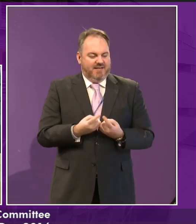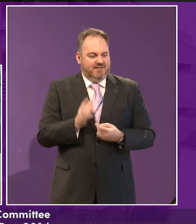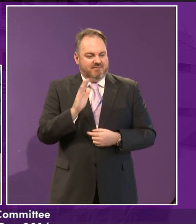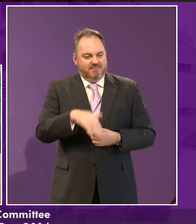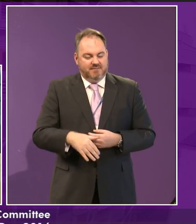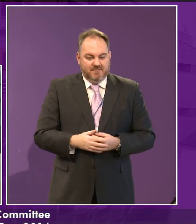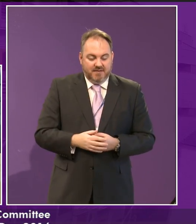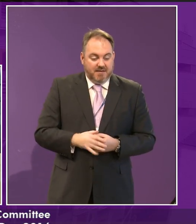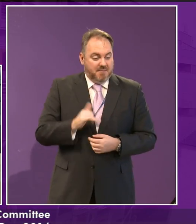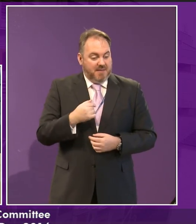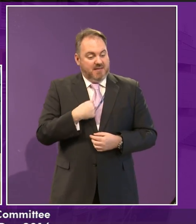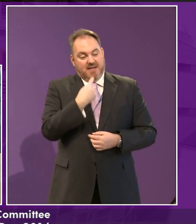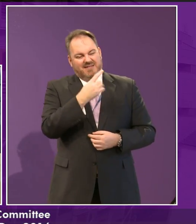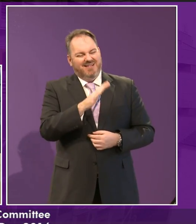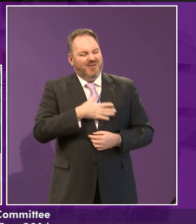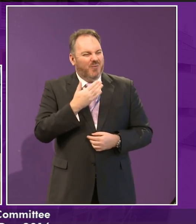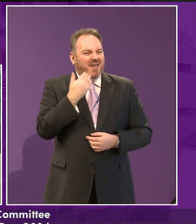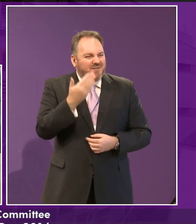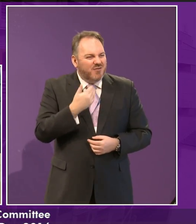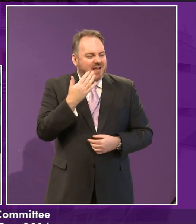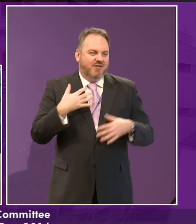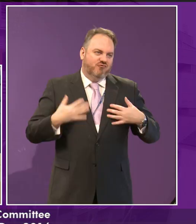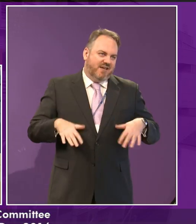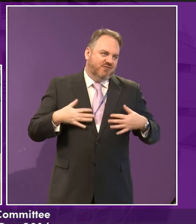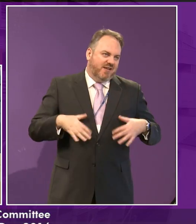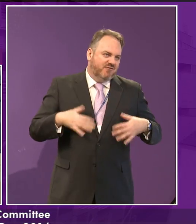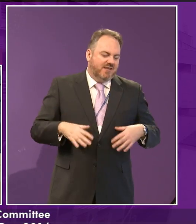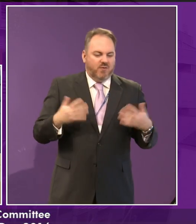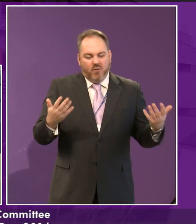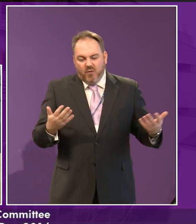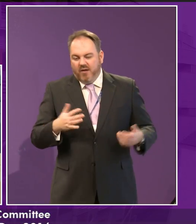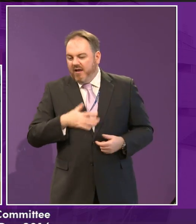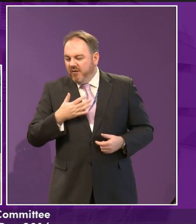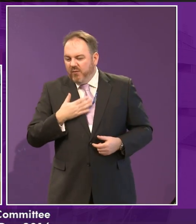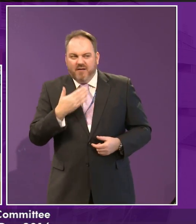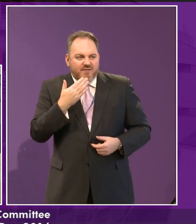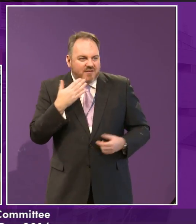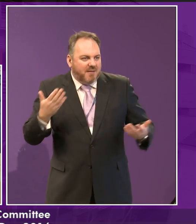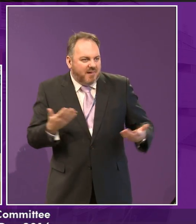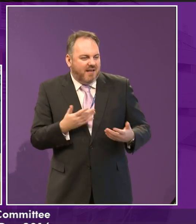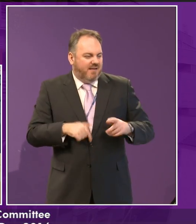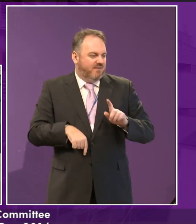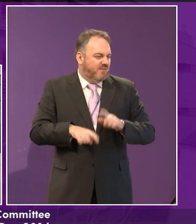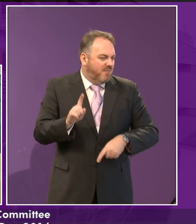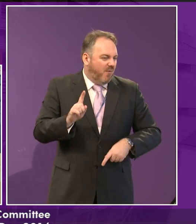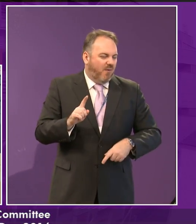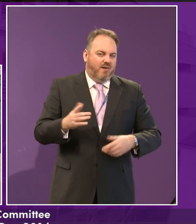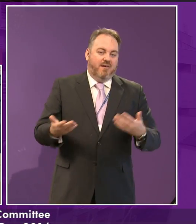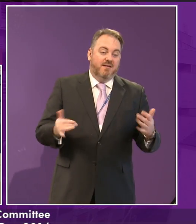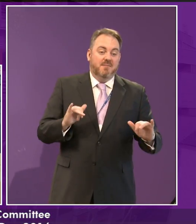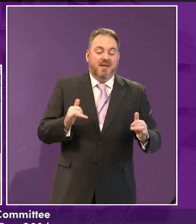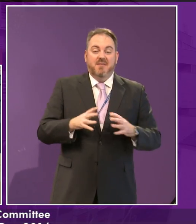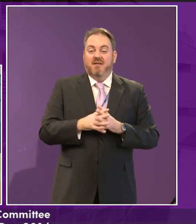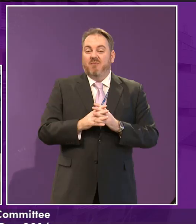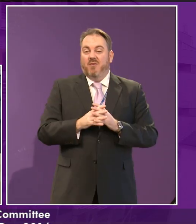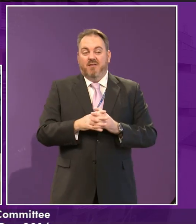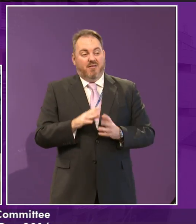dress in dresses all the time, or I don't want to play football or something like that. I suppose I would just tell them and